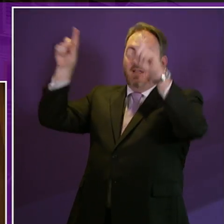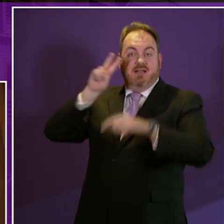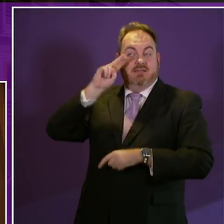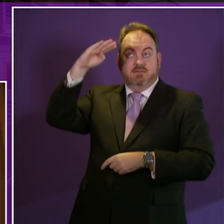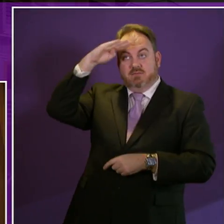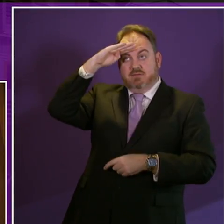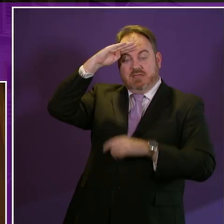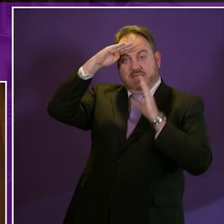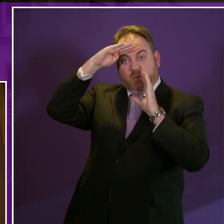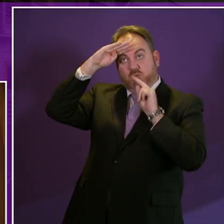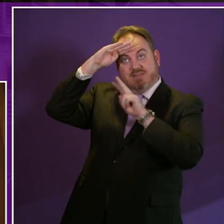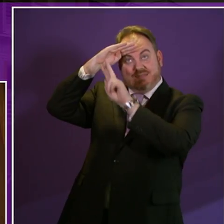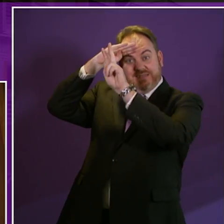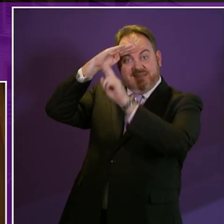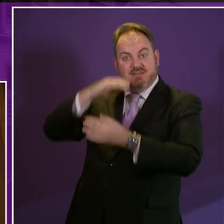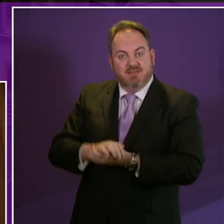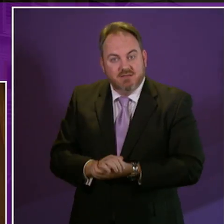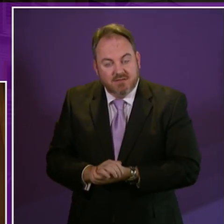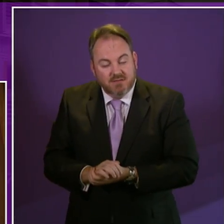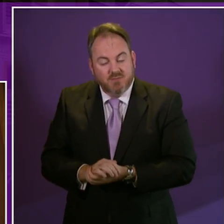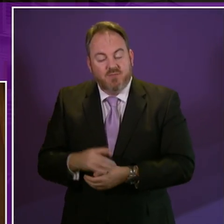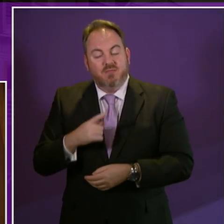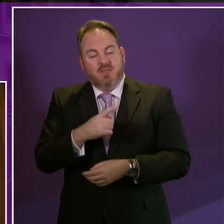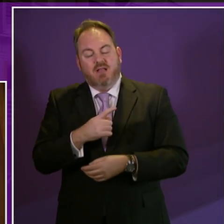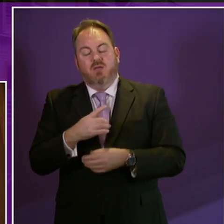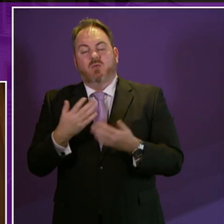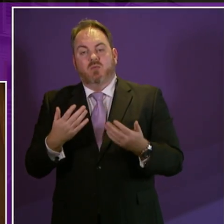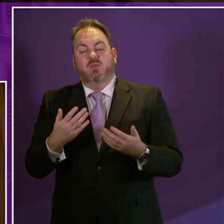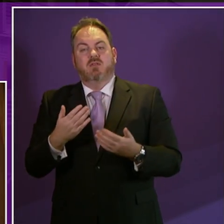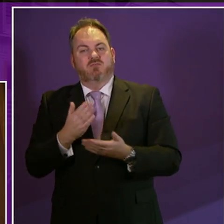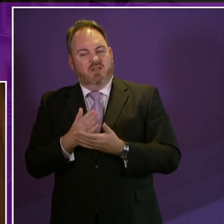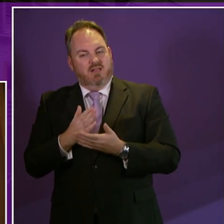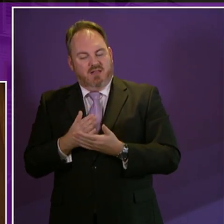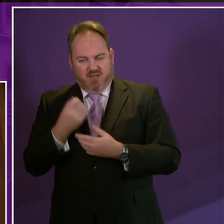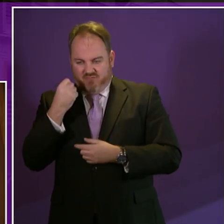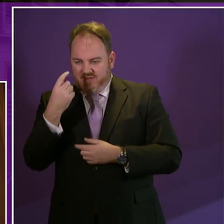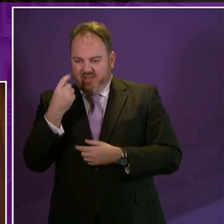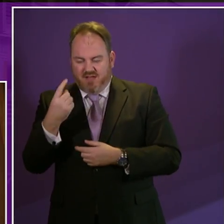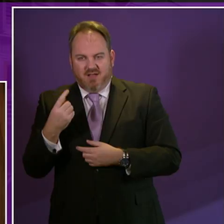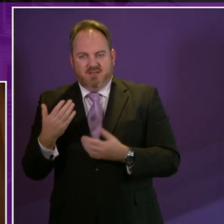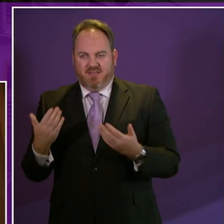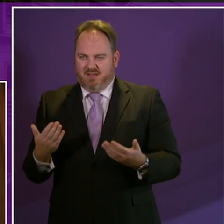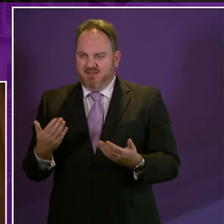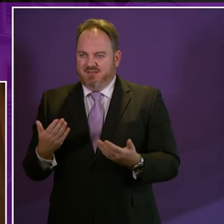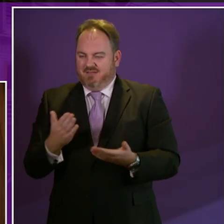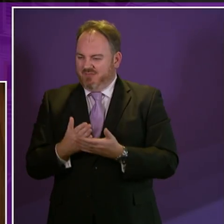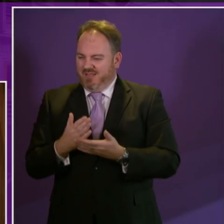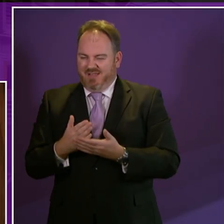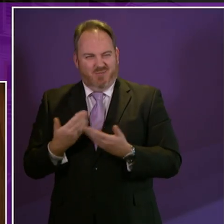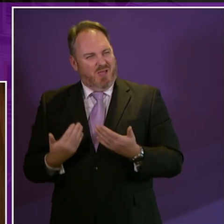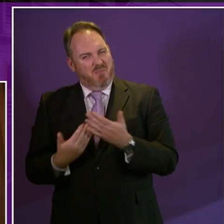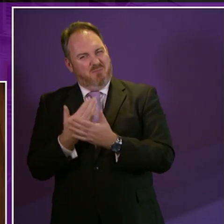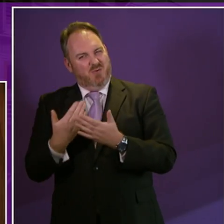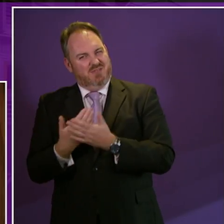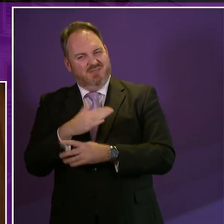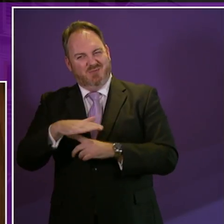was myself and the then Provost Celia Lawson that did this, and everything was changed. But not in 21st century Scotland that shouldn't be the case.